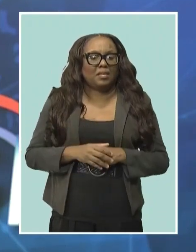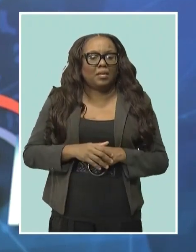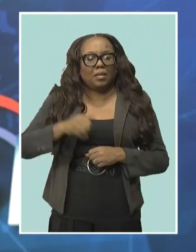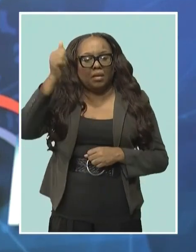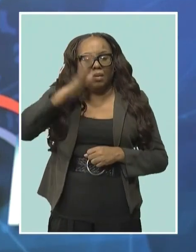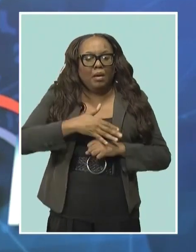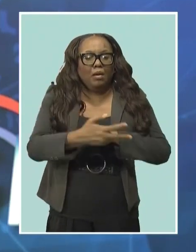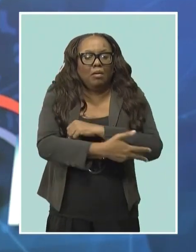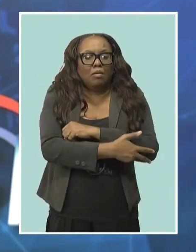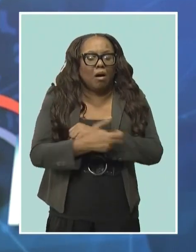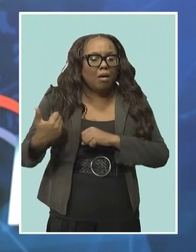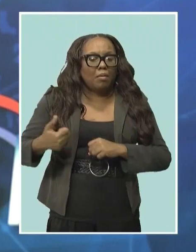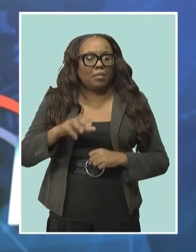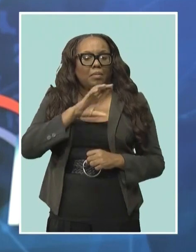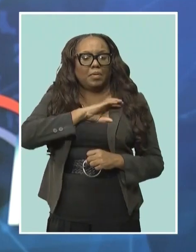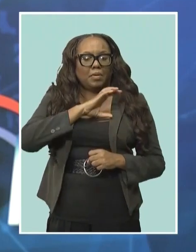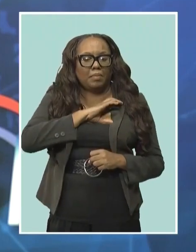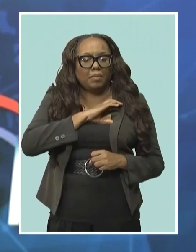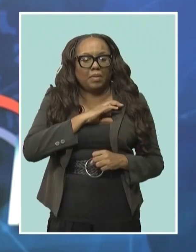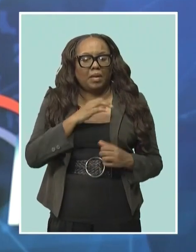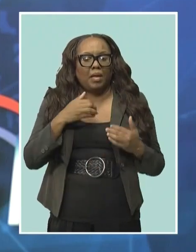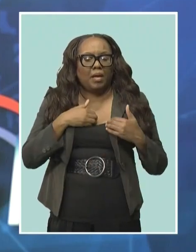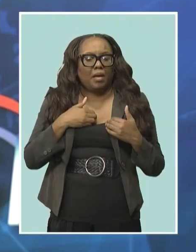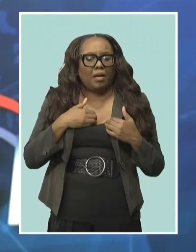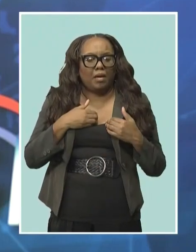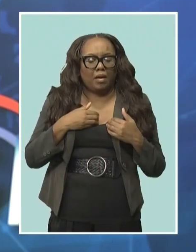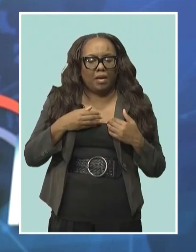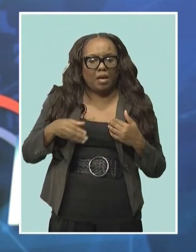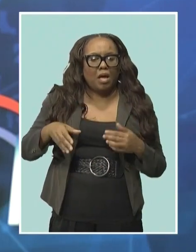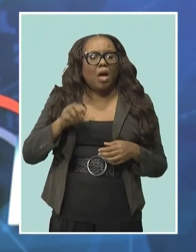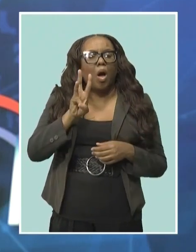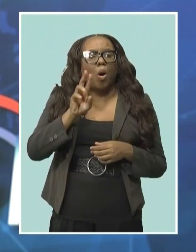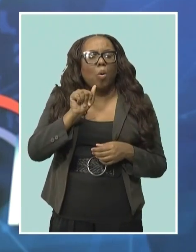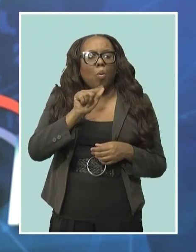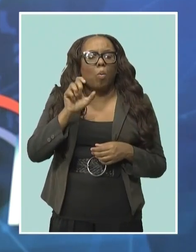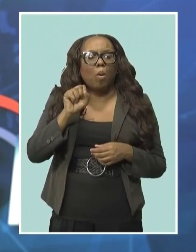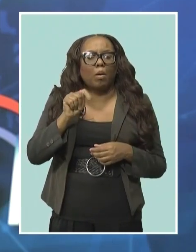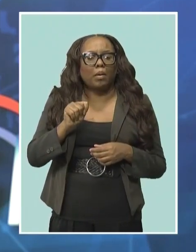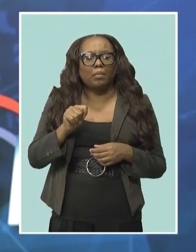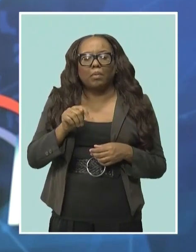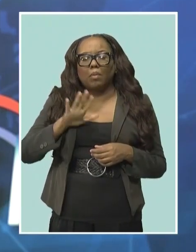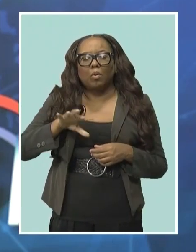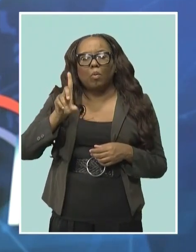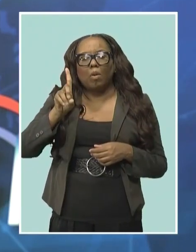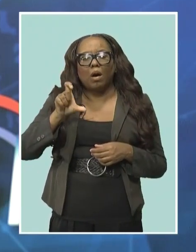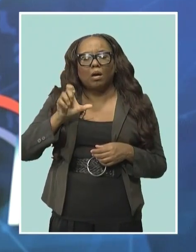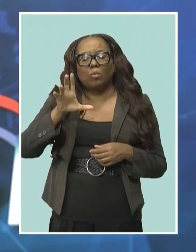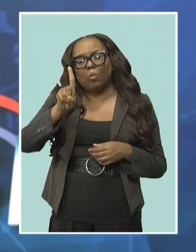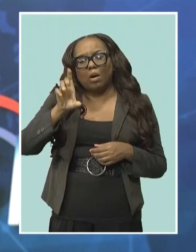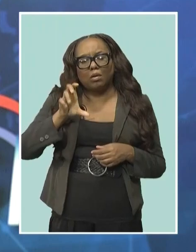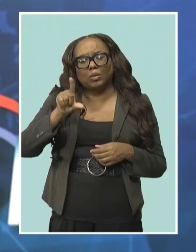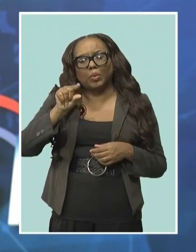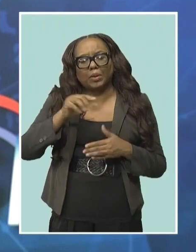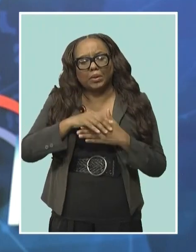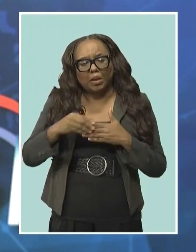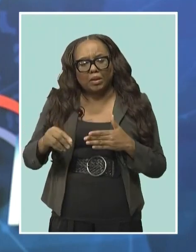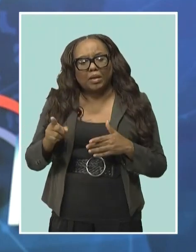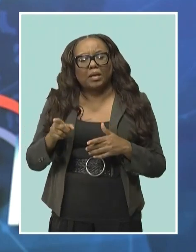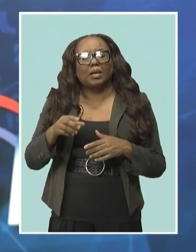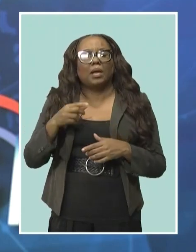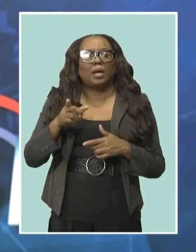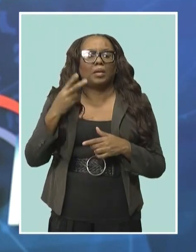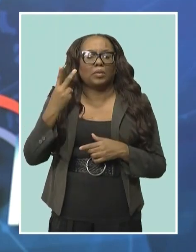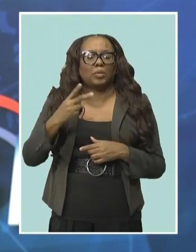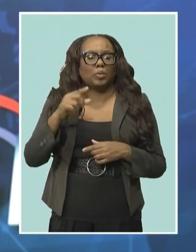robbed the officer of his wallet containing just over $120 and two gold chains before fleeing the